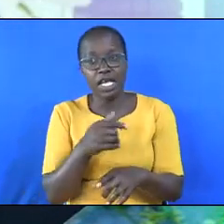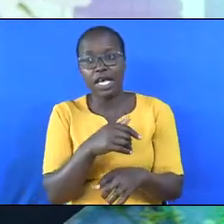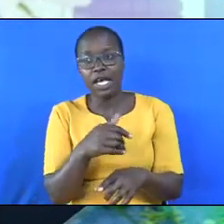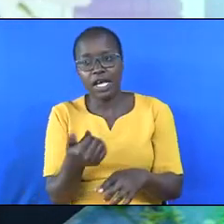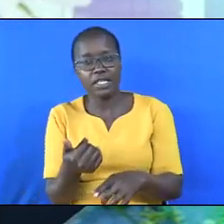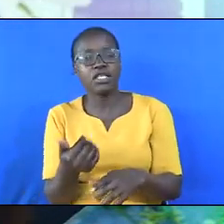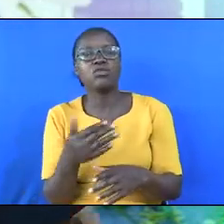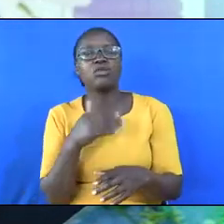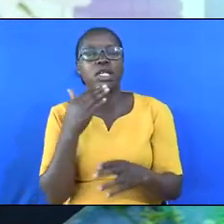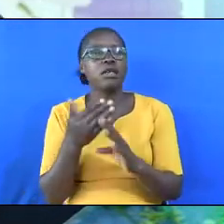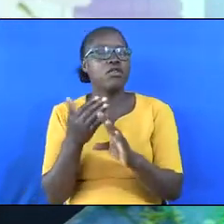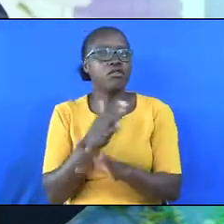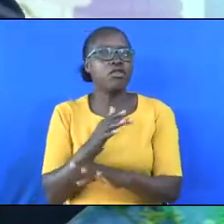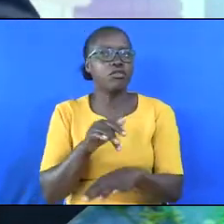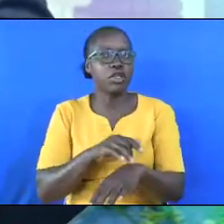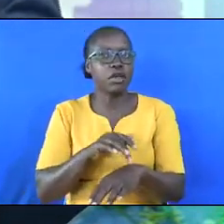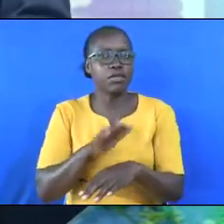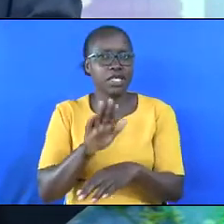before their time.